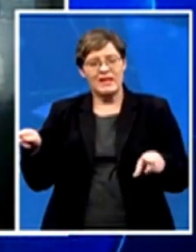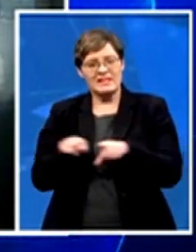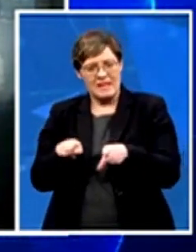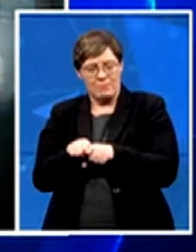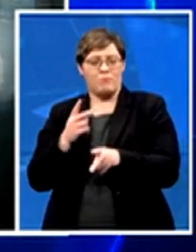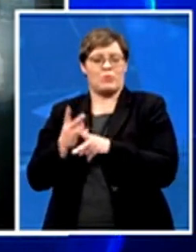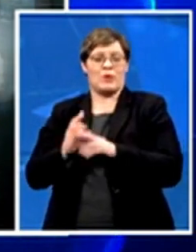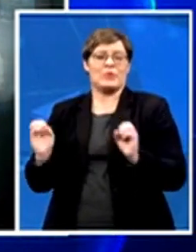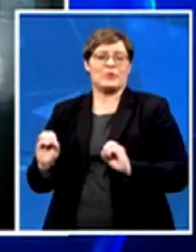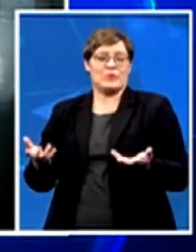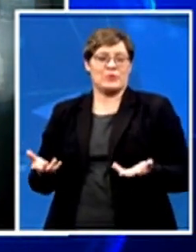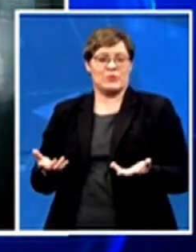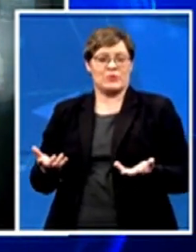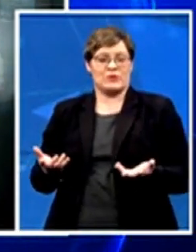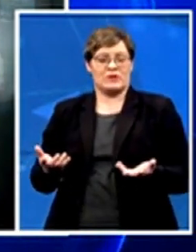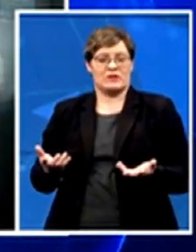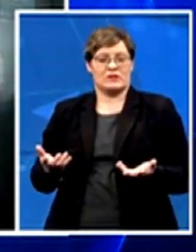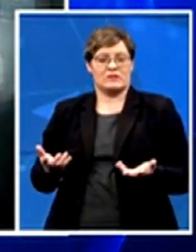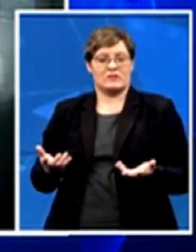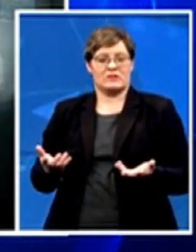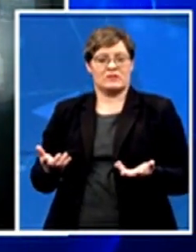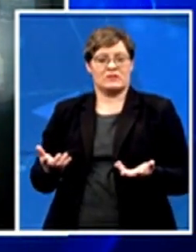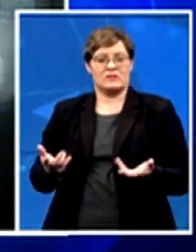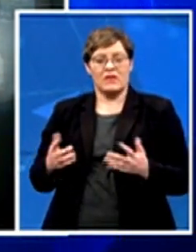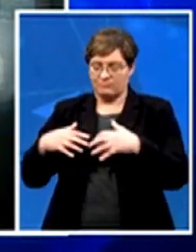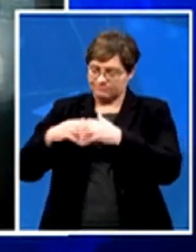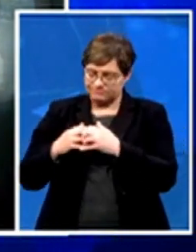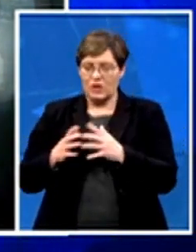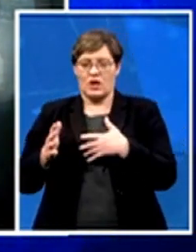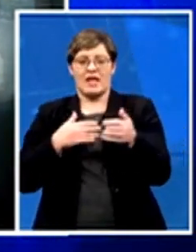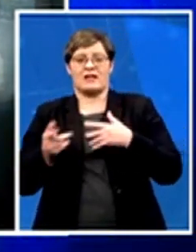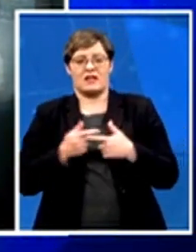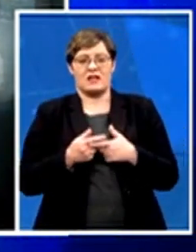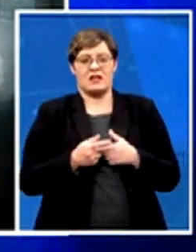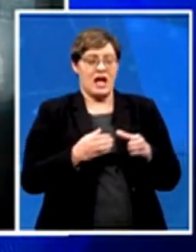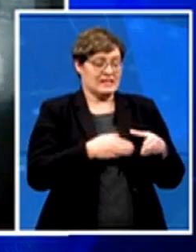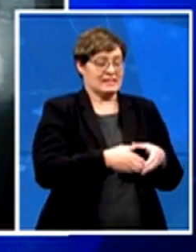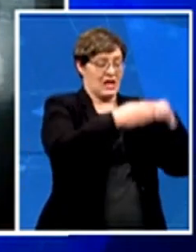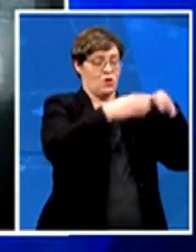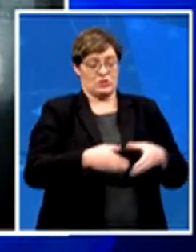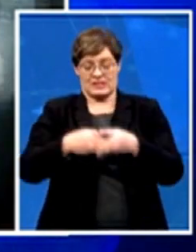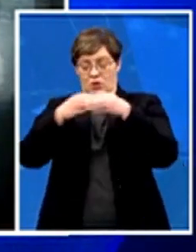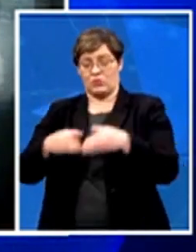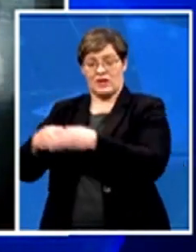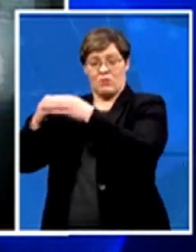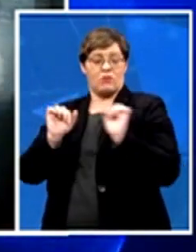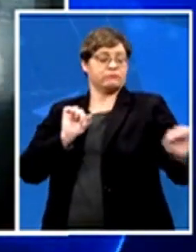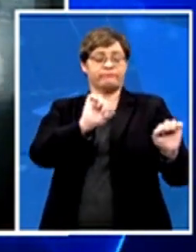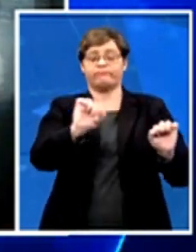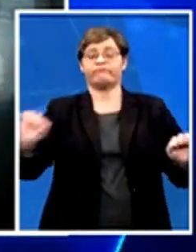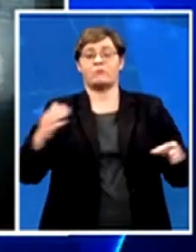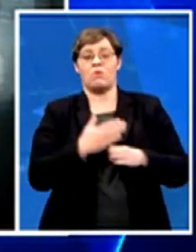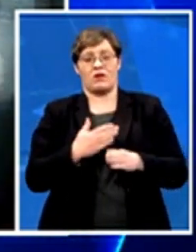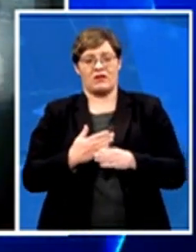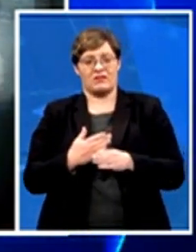to deal with that. The problem with the silo phenomenon is exactly the description of the term. In a grain silo,